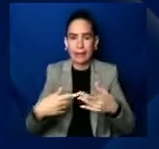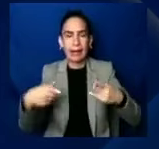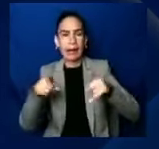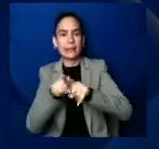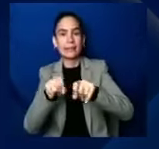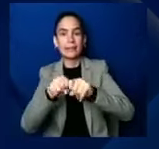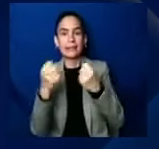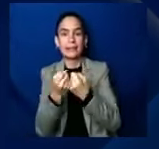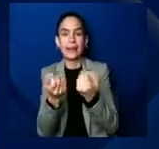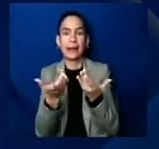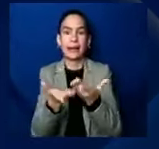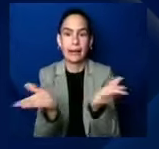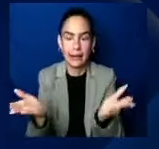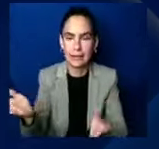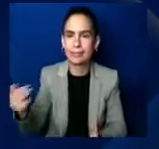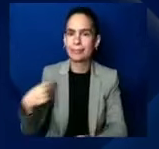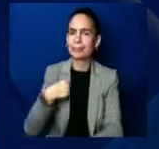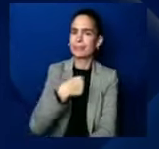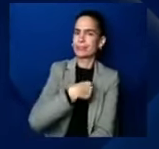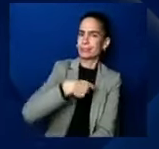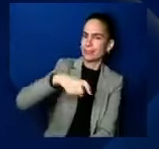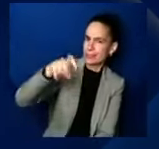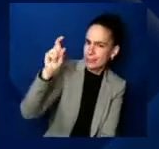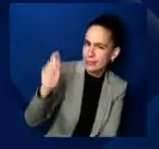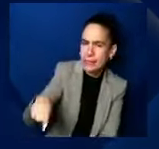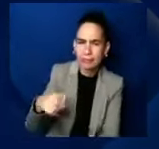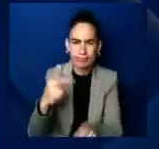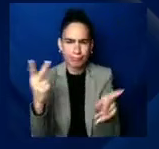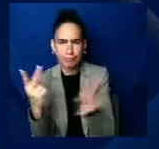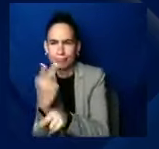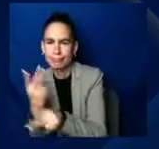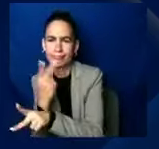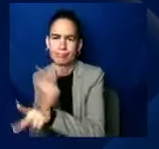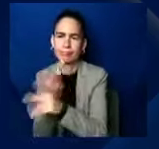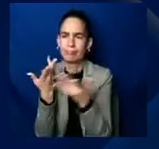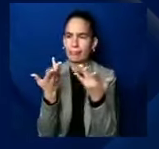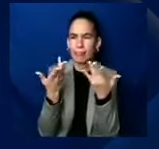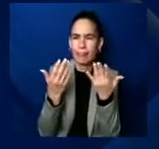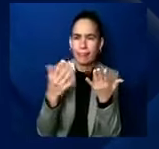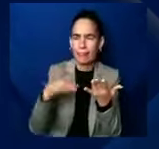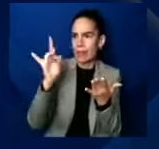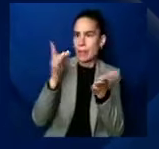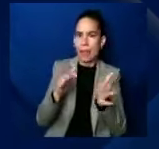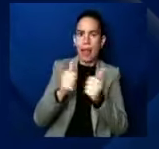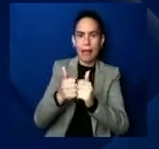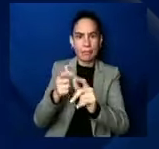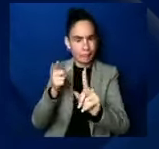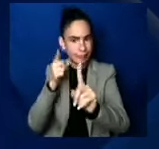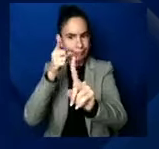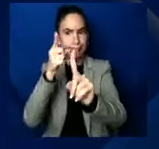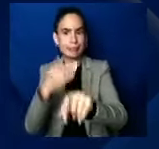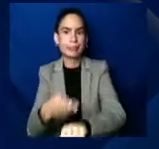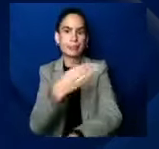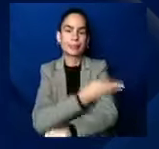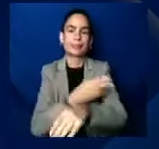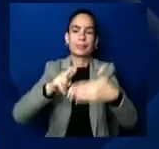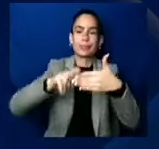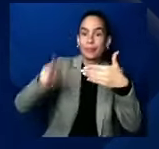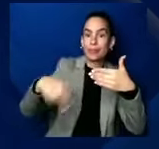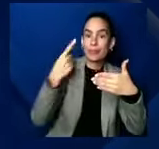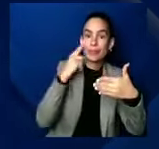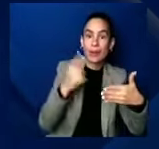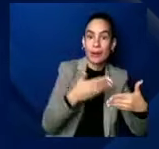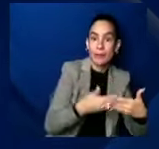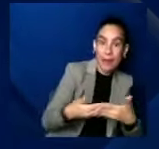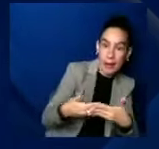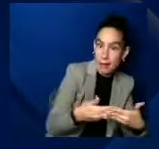space to want better outcomes for, for newborn children and their families. Like if we can't all agree that this is an issue